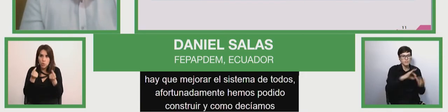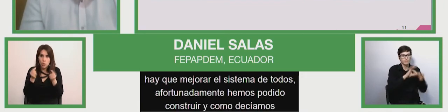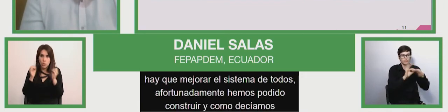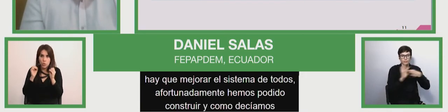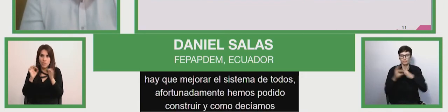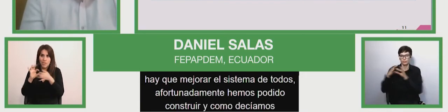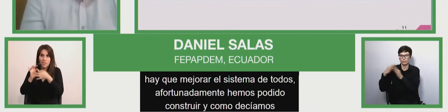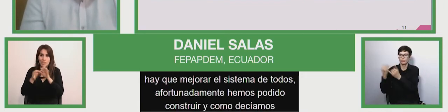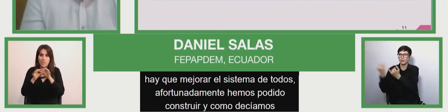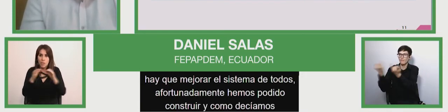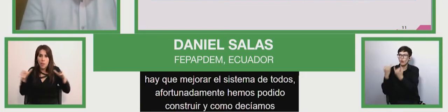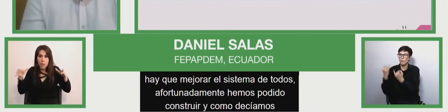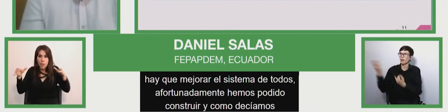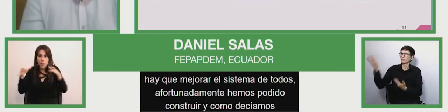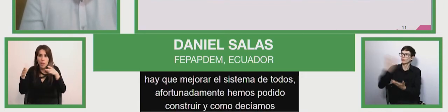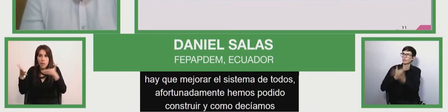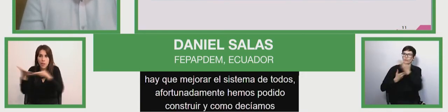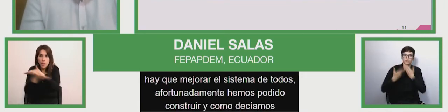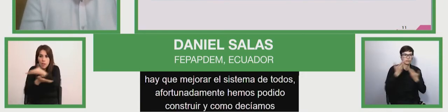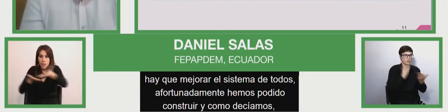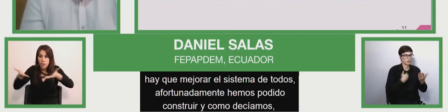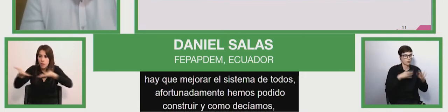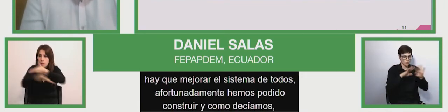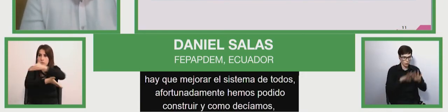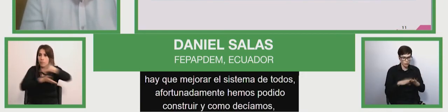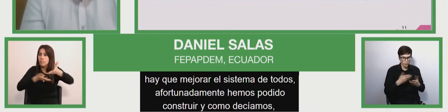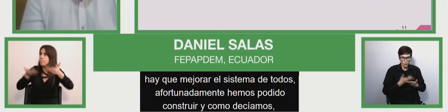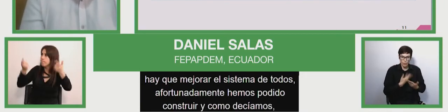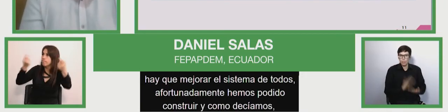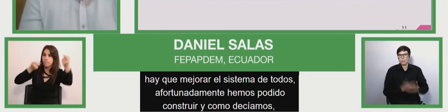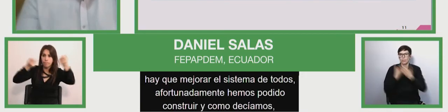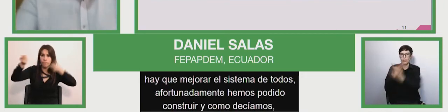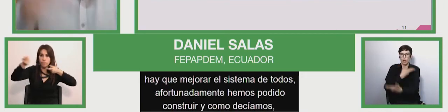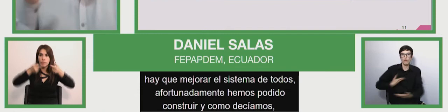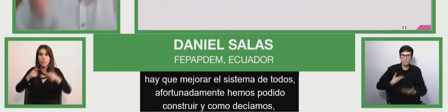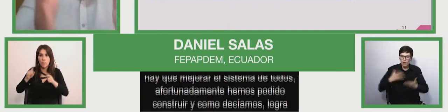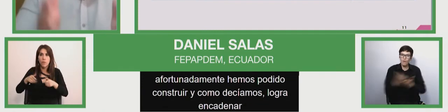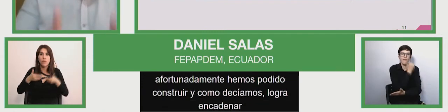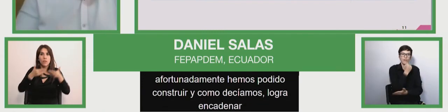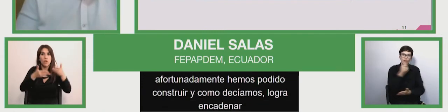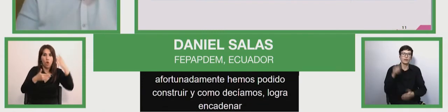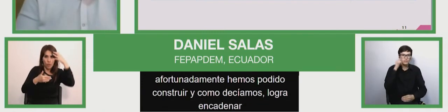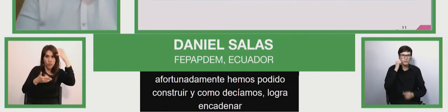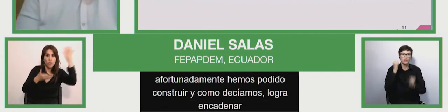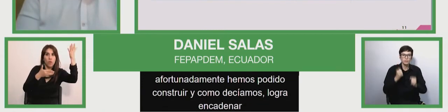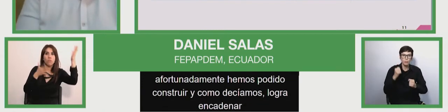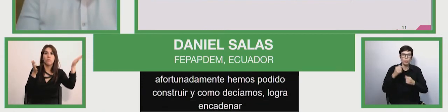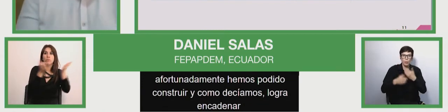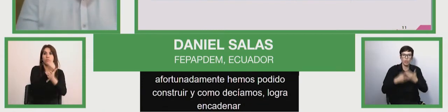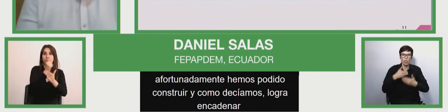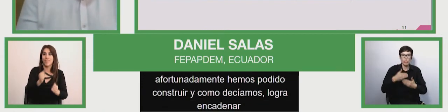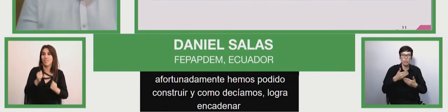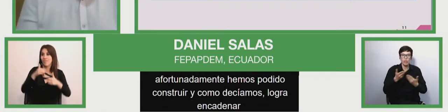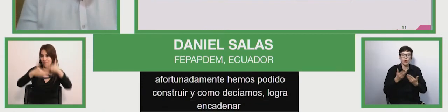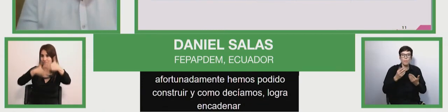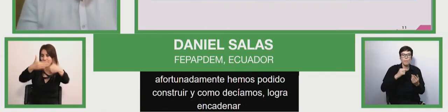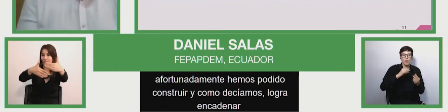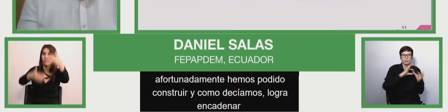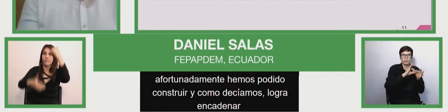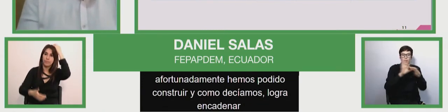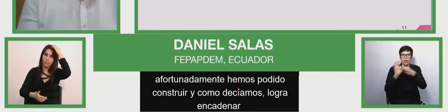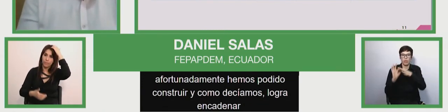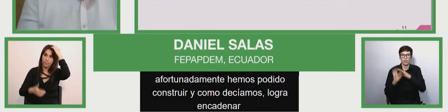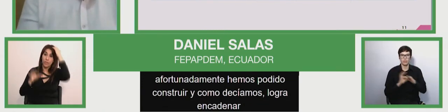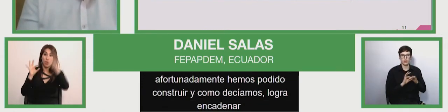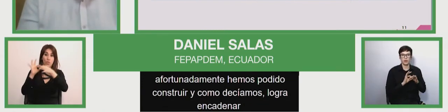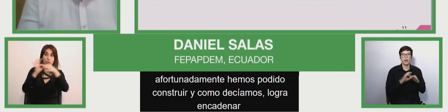to have all this support you have to have all like the continuous show is how the structure and the generation of data is